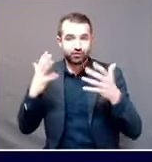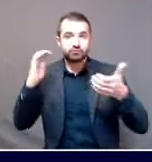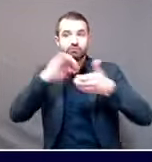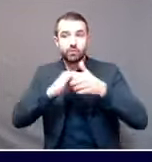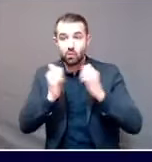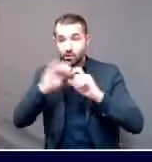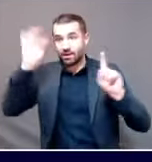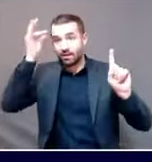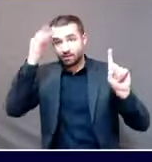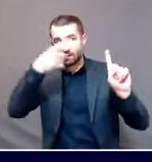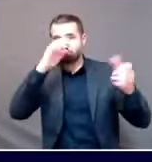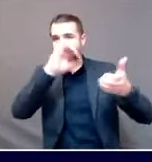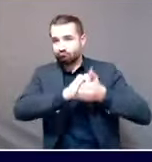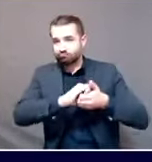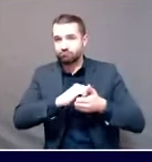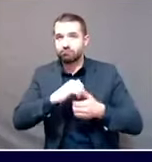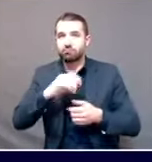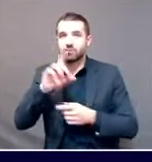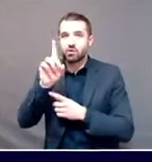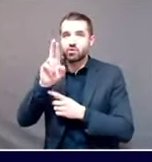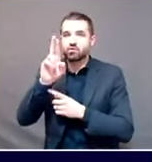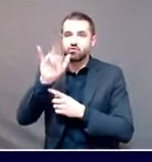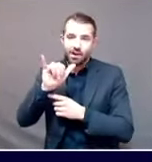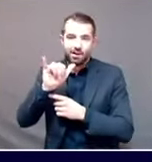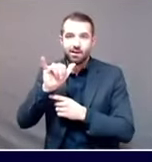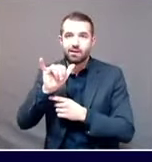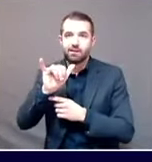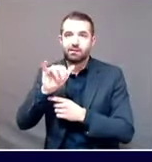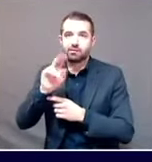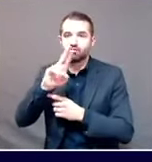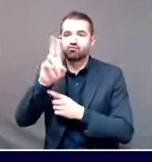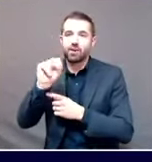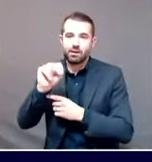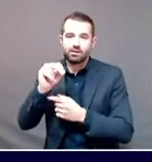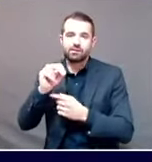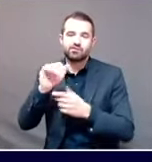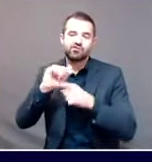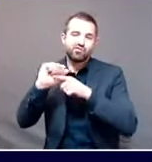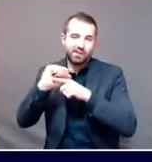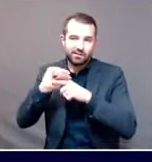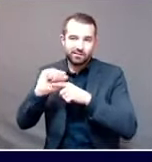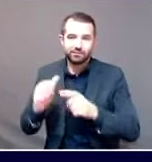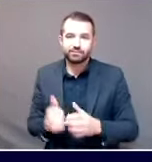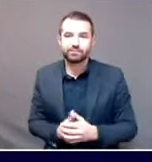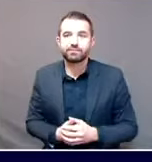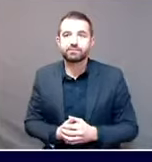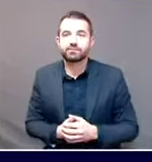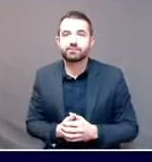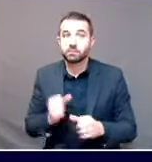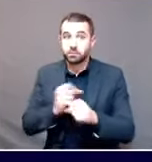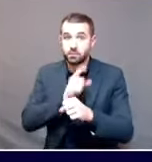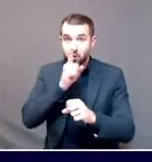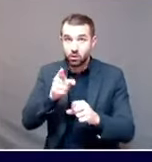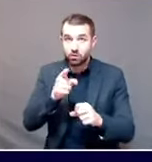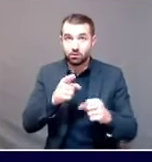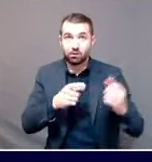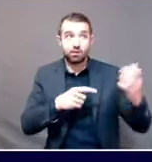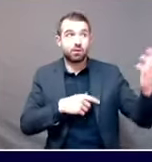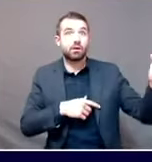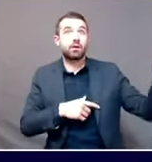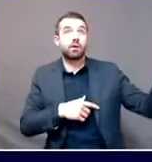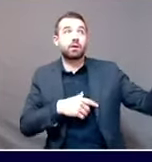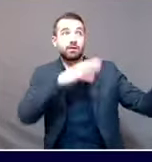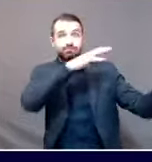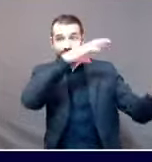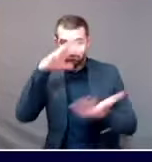a, quote, dry run, which is essentially a system or a setup to make sure that we have everything in place so